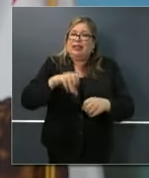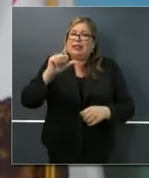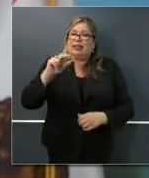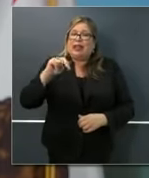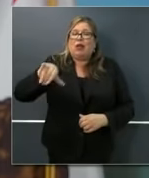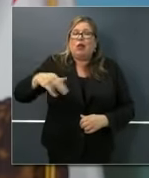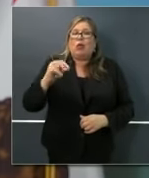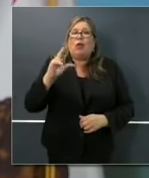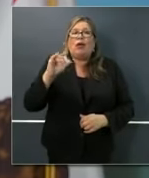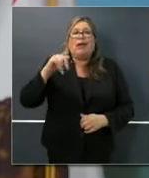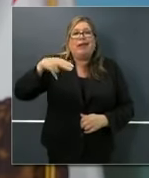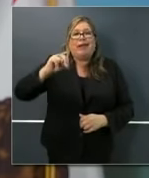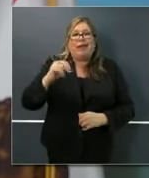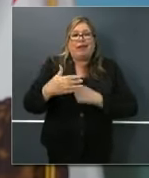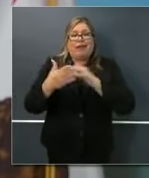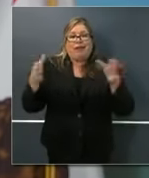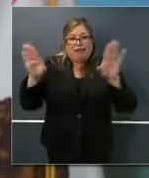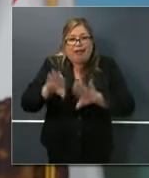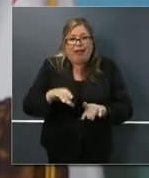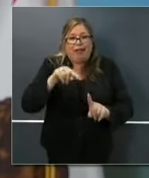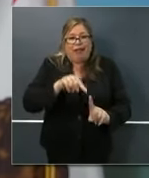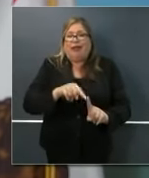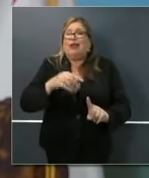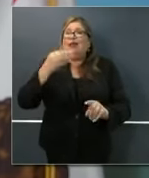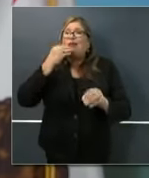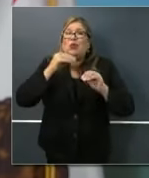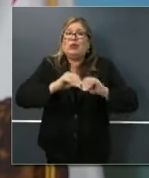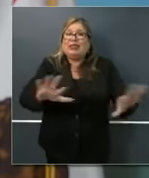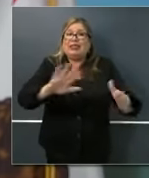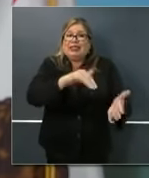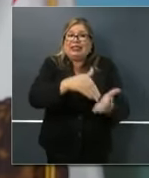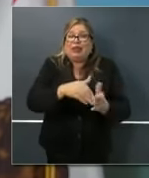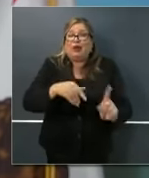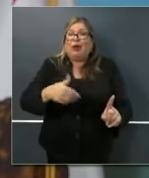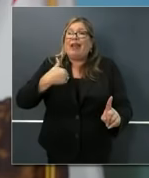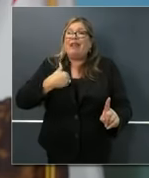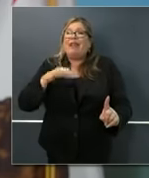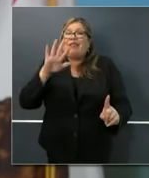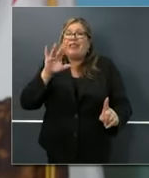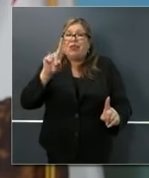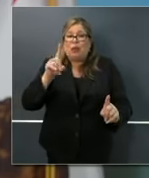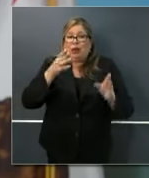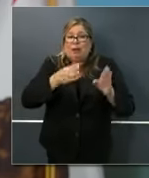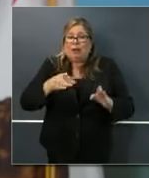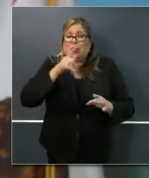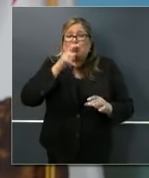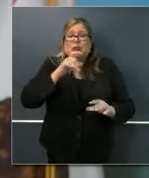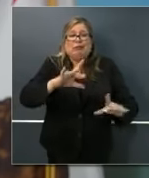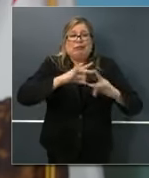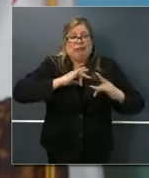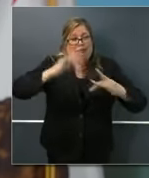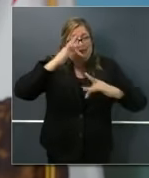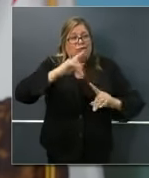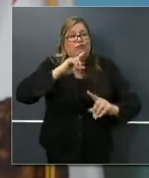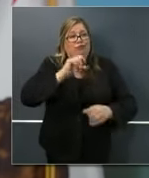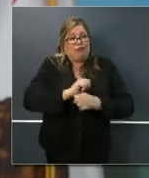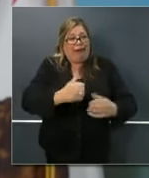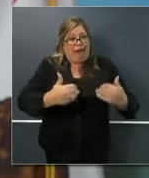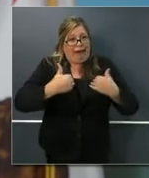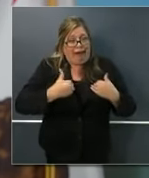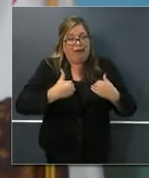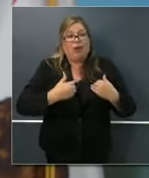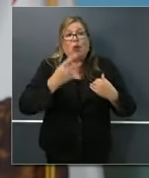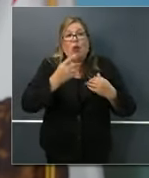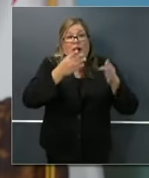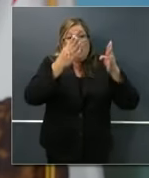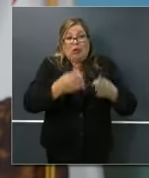very large food distribution center where we have 51 positives. One individual has passed away in a facility that has